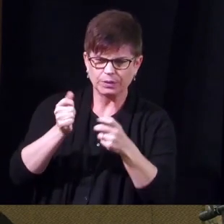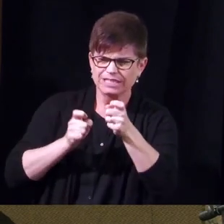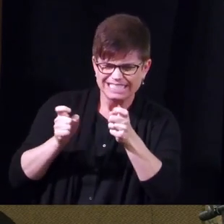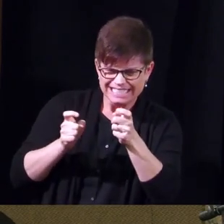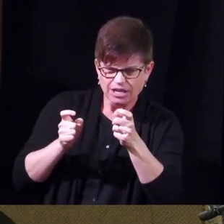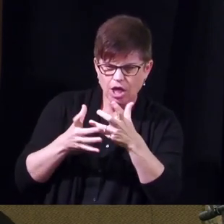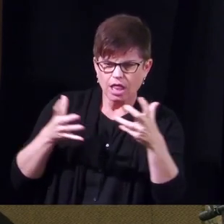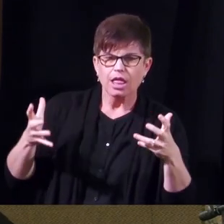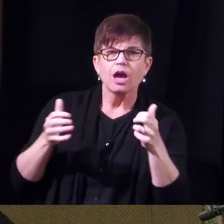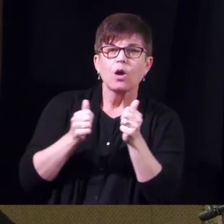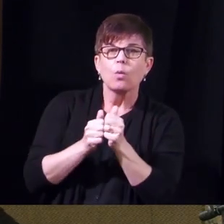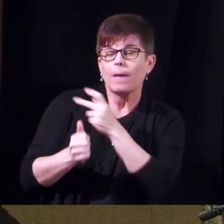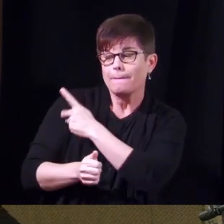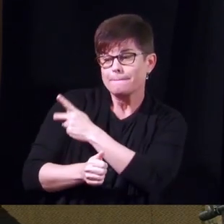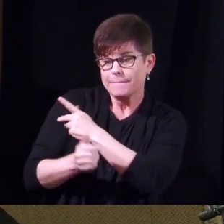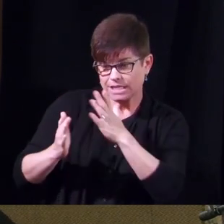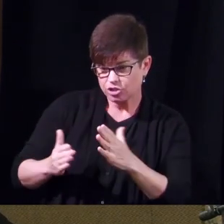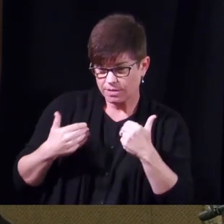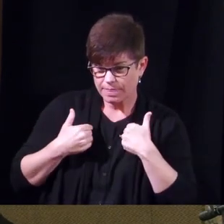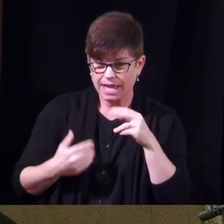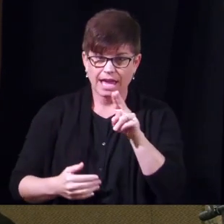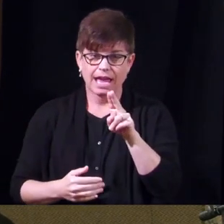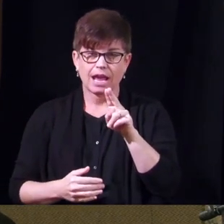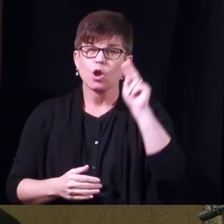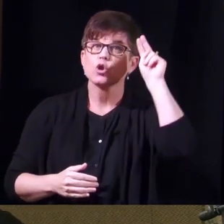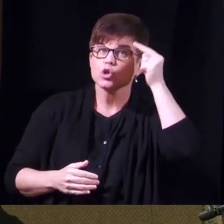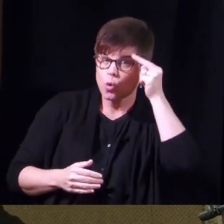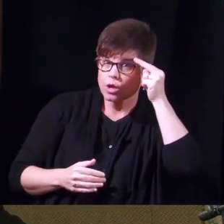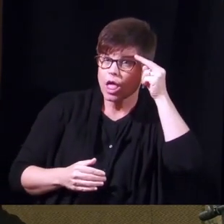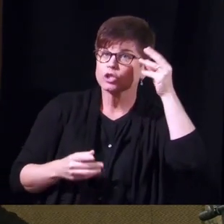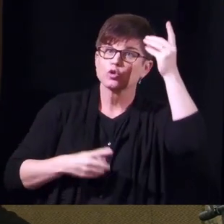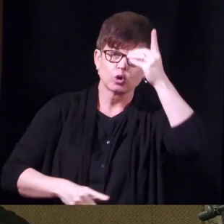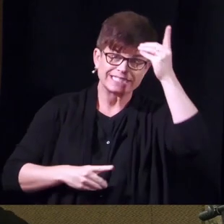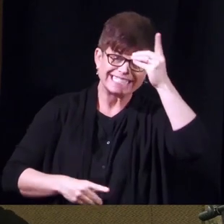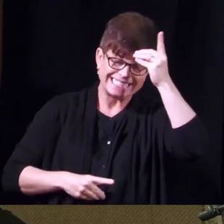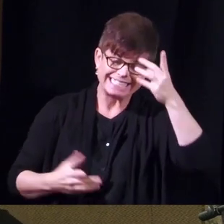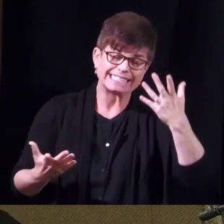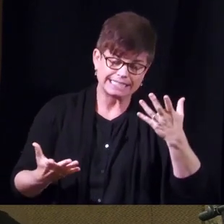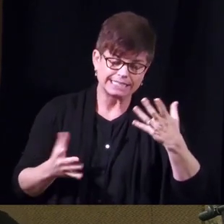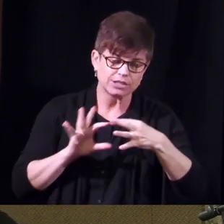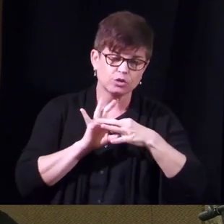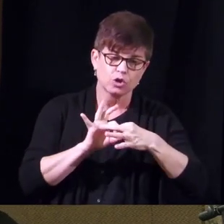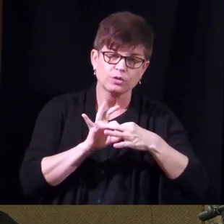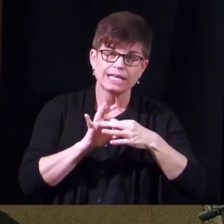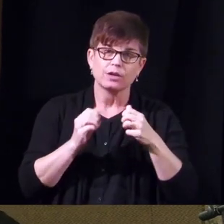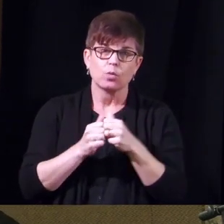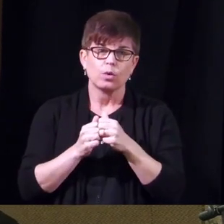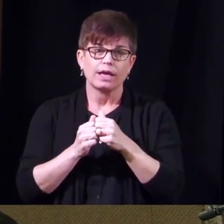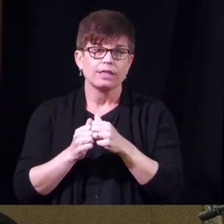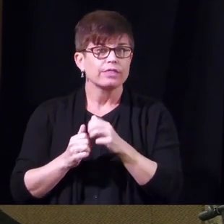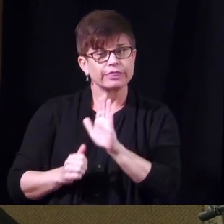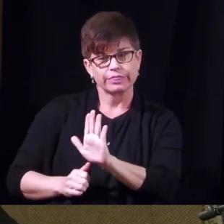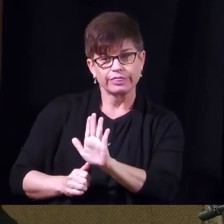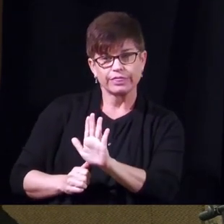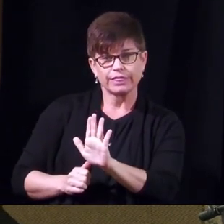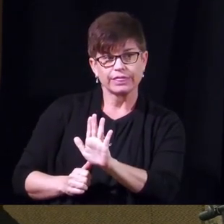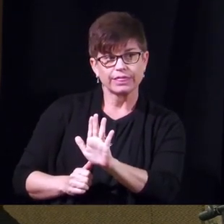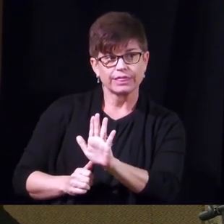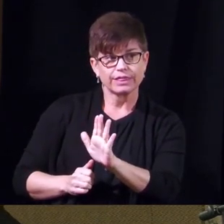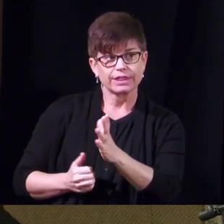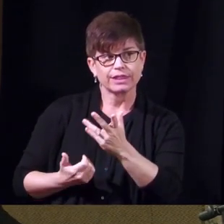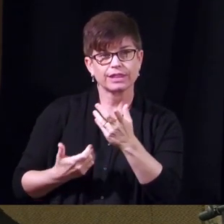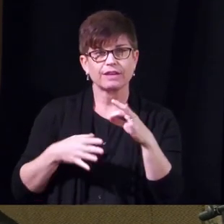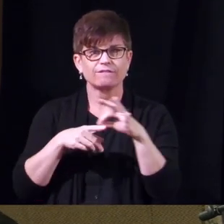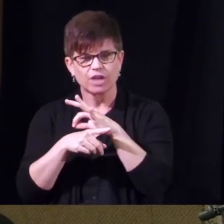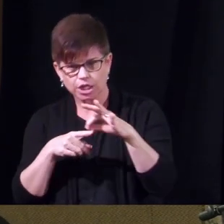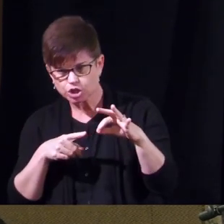the the patients that have the neurological neurological diseases associated with uh uh their voiding function